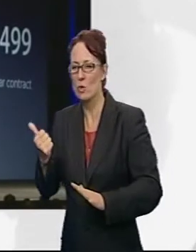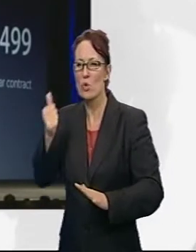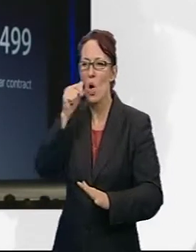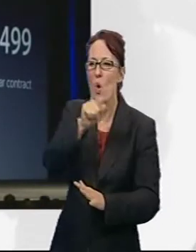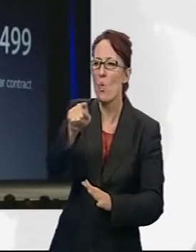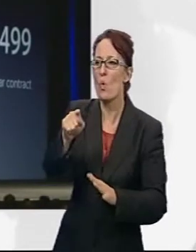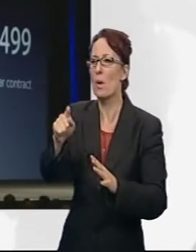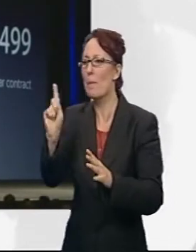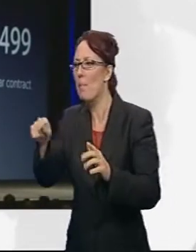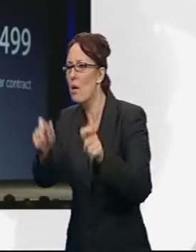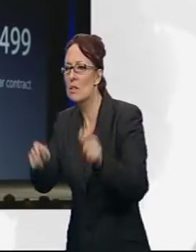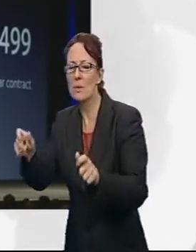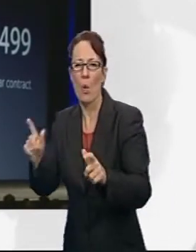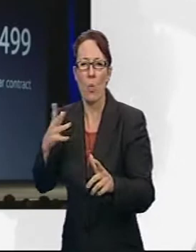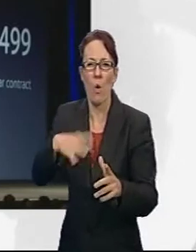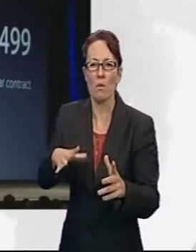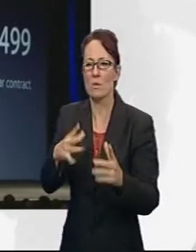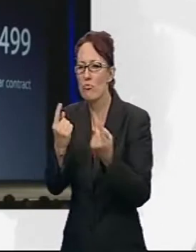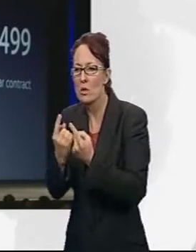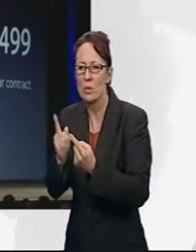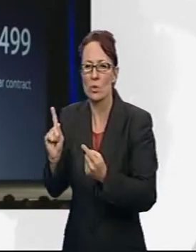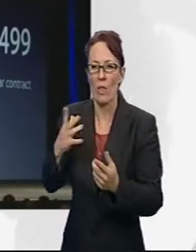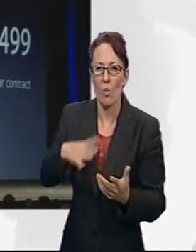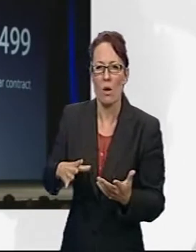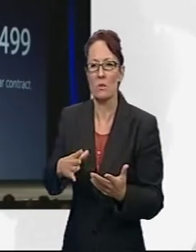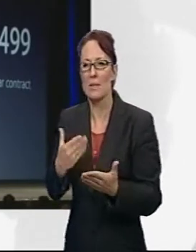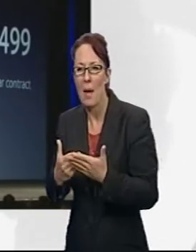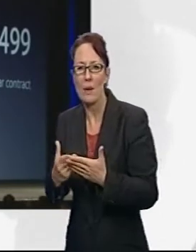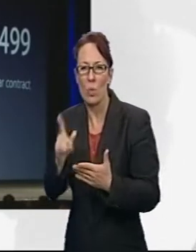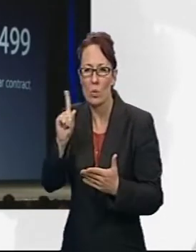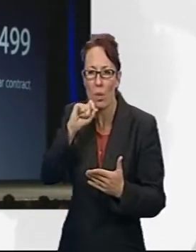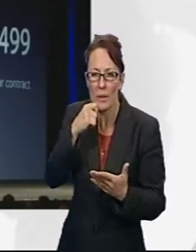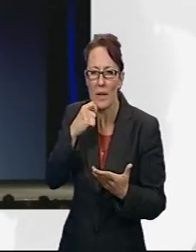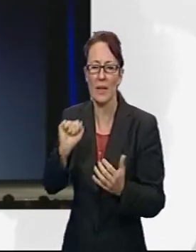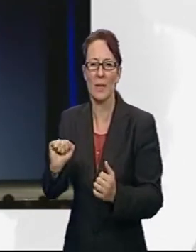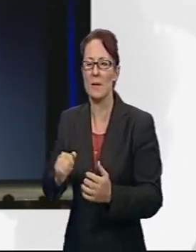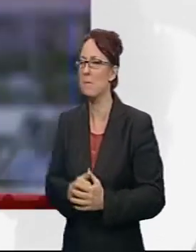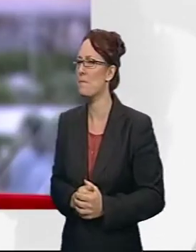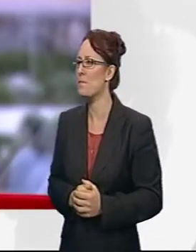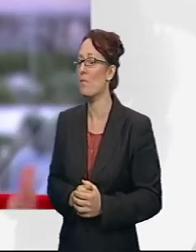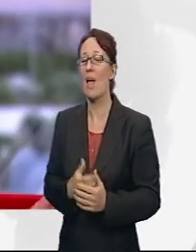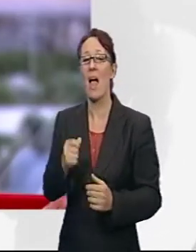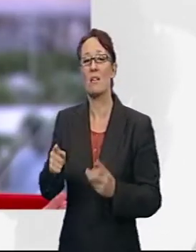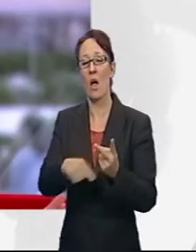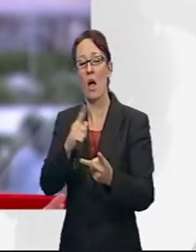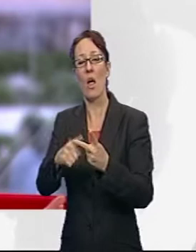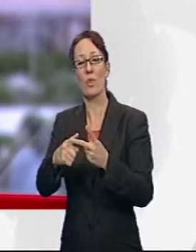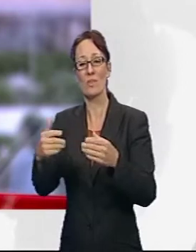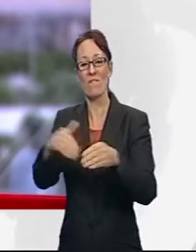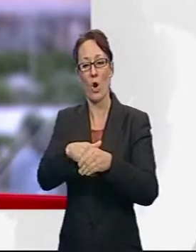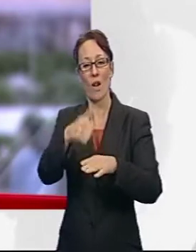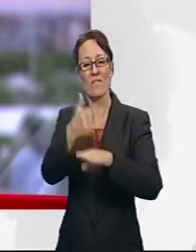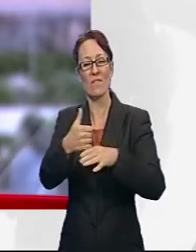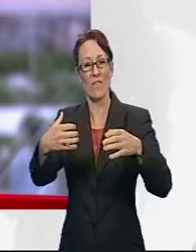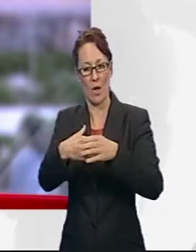we've just been hearing from his co-founder of Apple Steve Wozniak who was probably the better technology brain